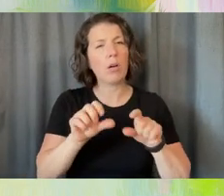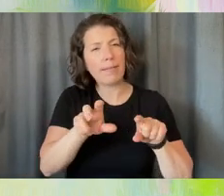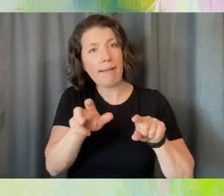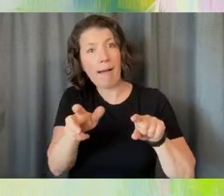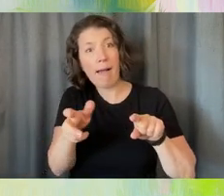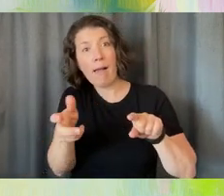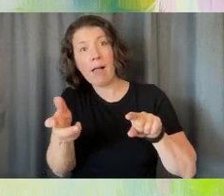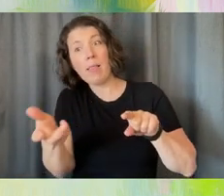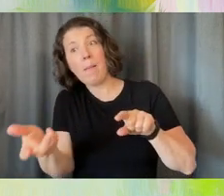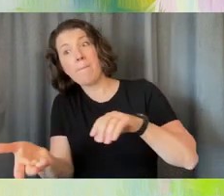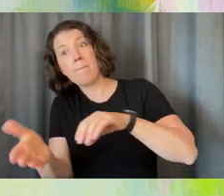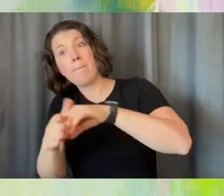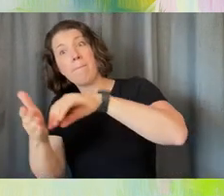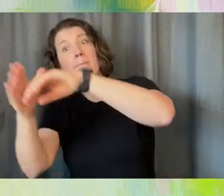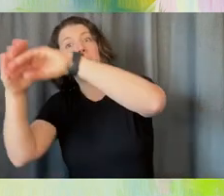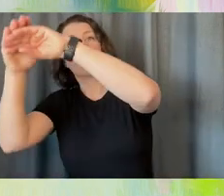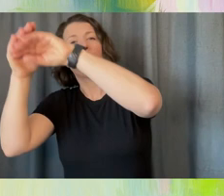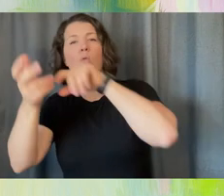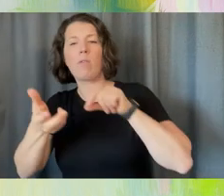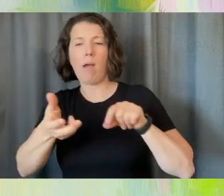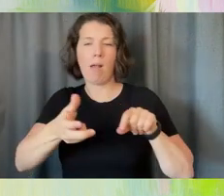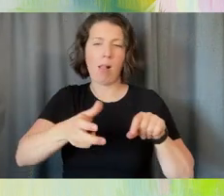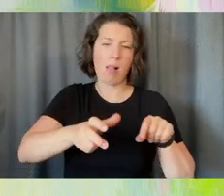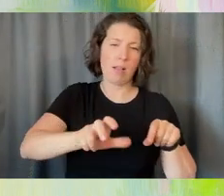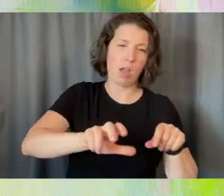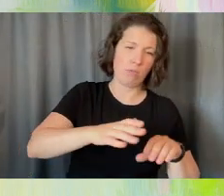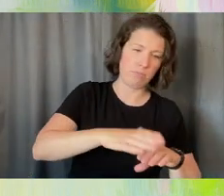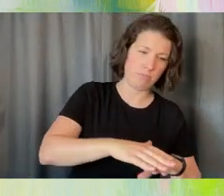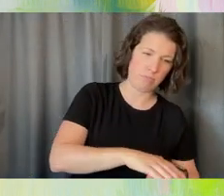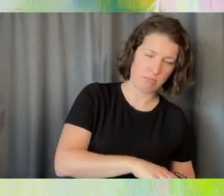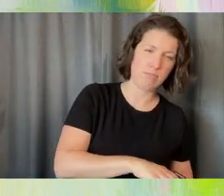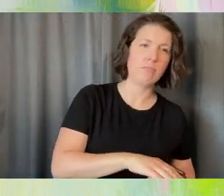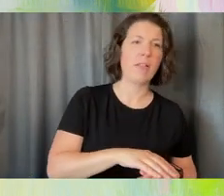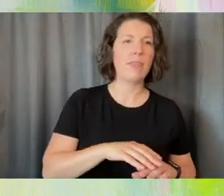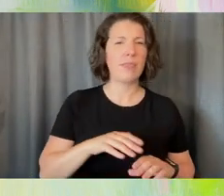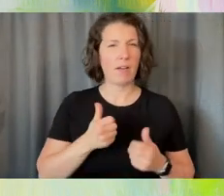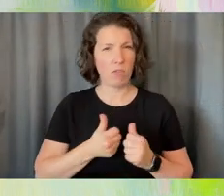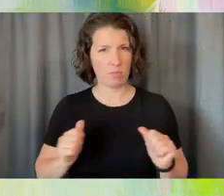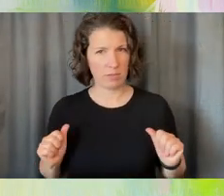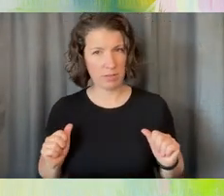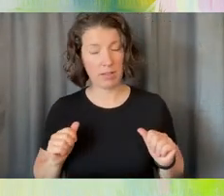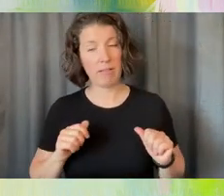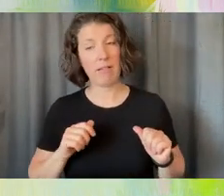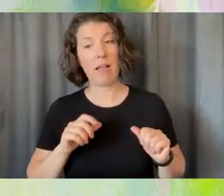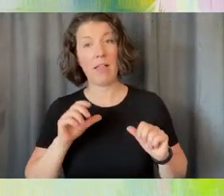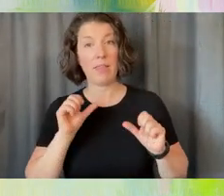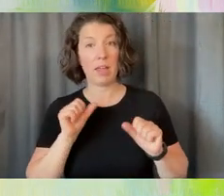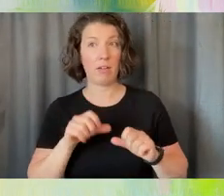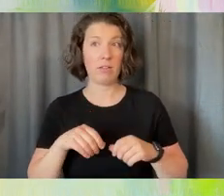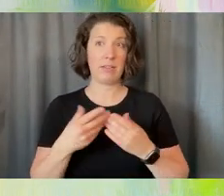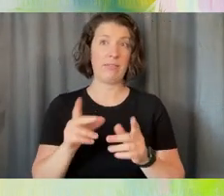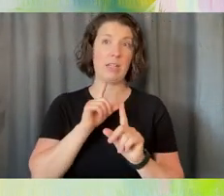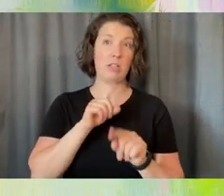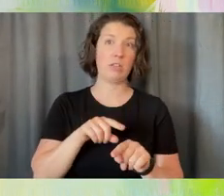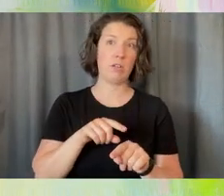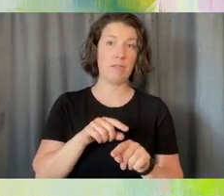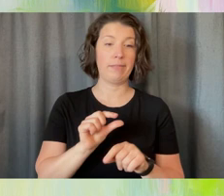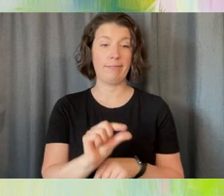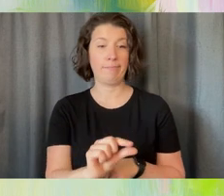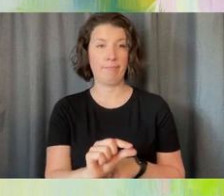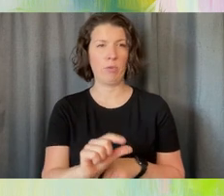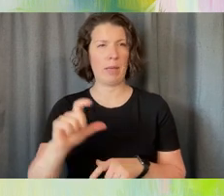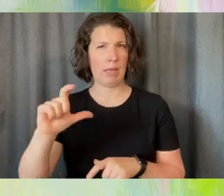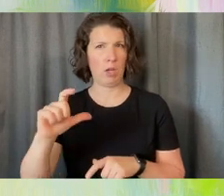the vulnerability. Because they give the answer and then they say why. And that can be a big description or a little description. And we also